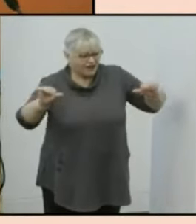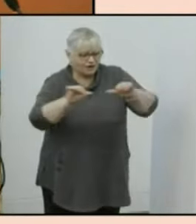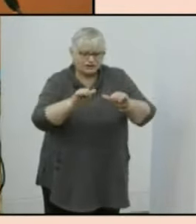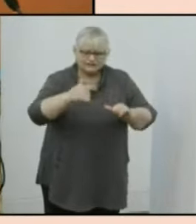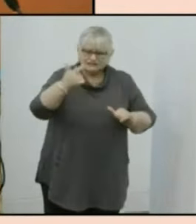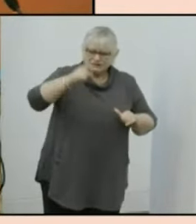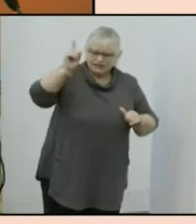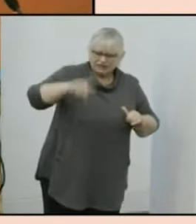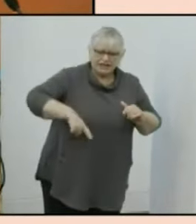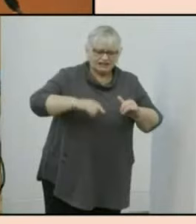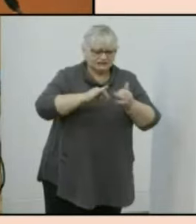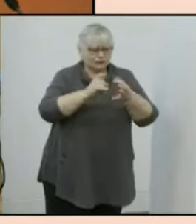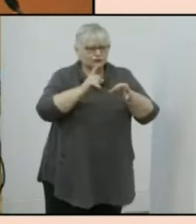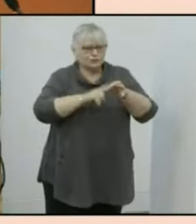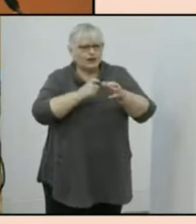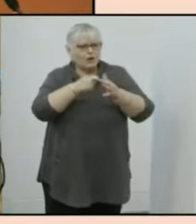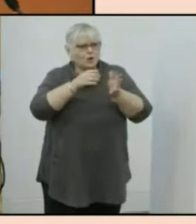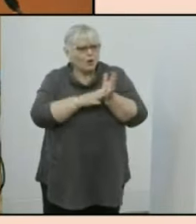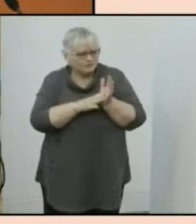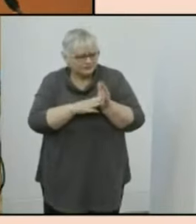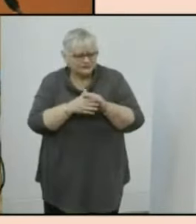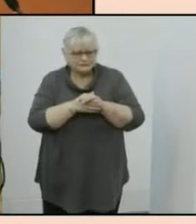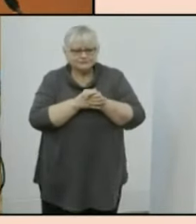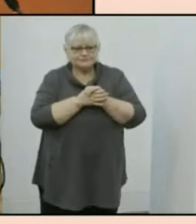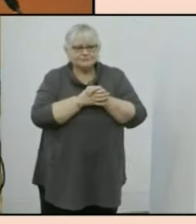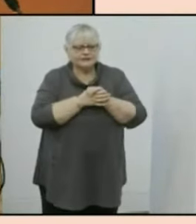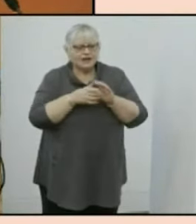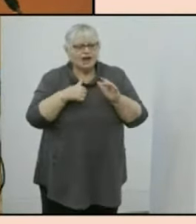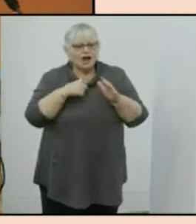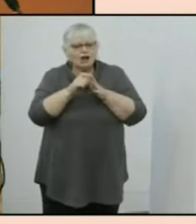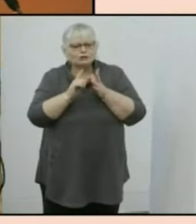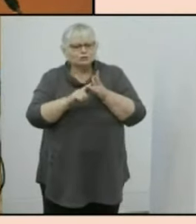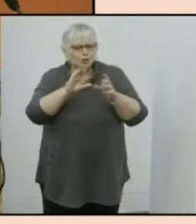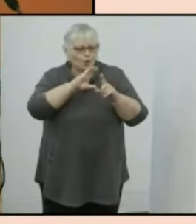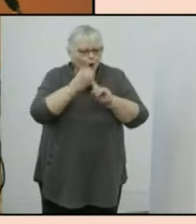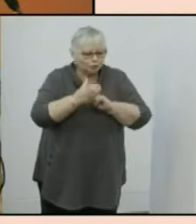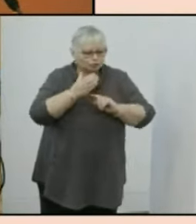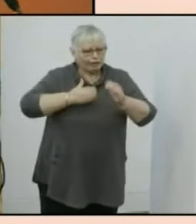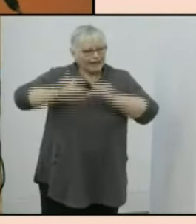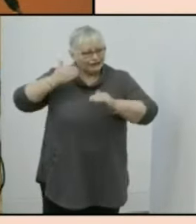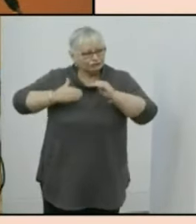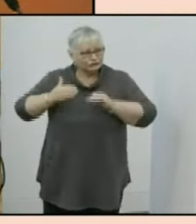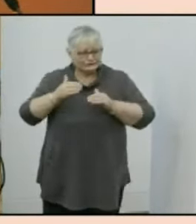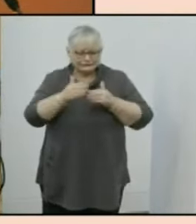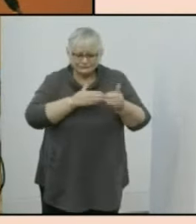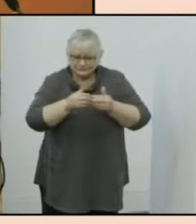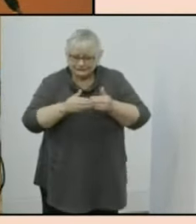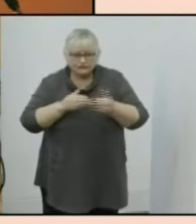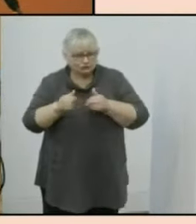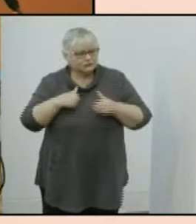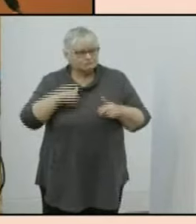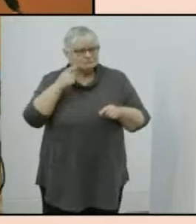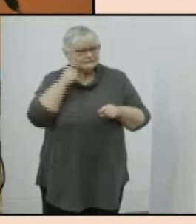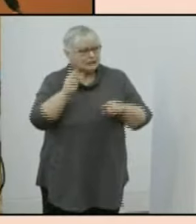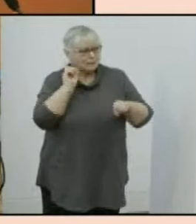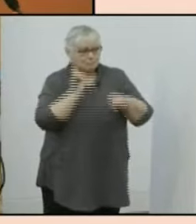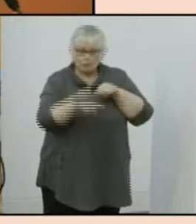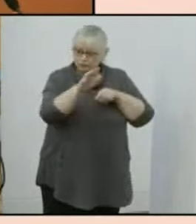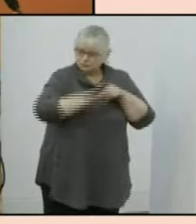square kilometers and as I do cultural heritage management uh I can say I've been privileged enough to see most of their country